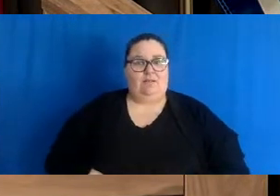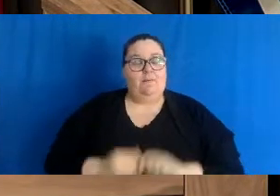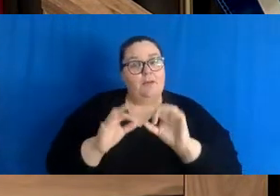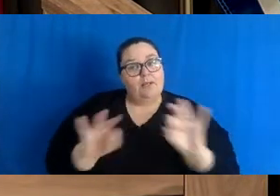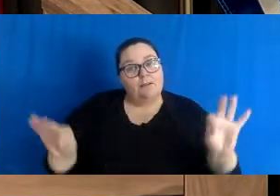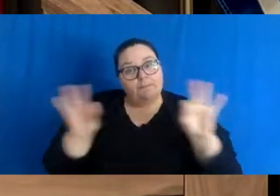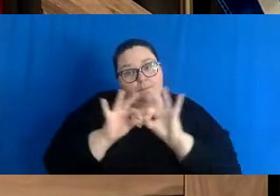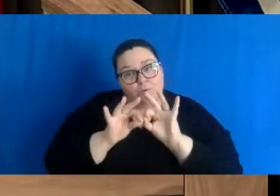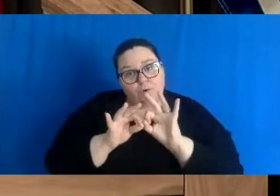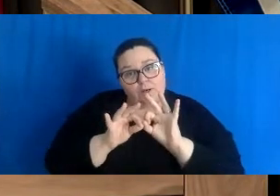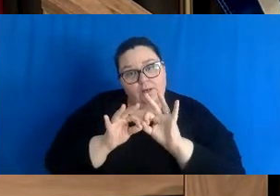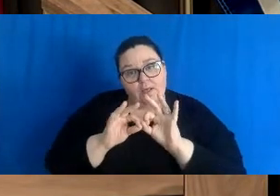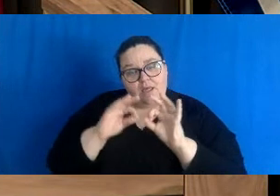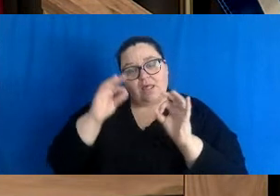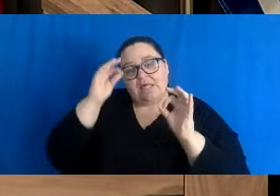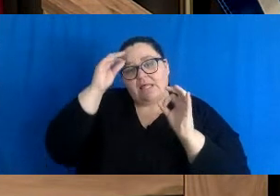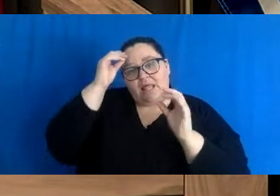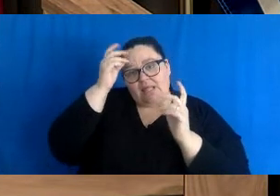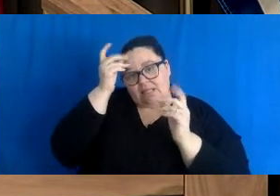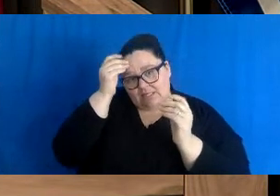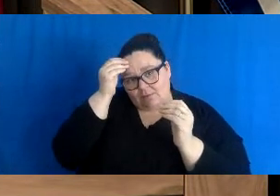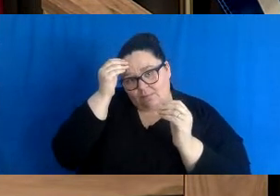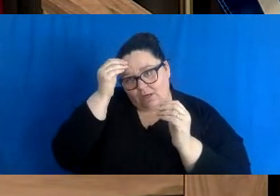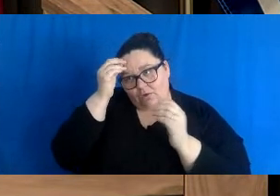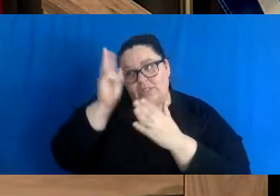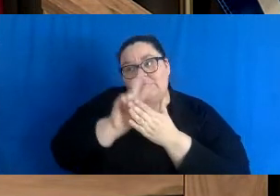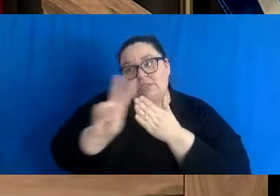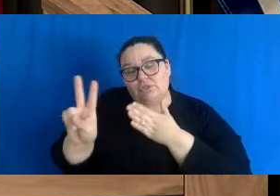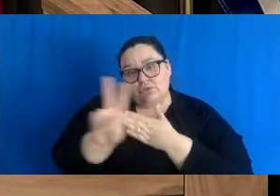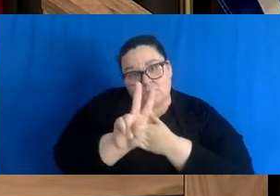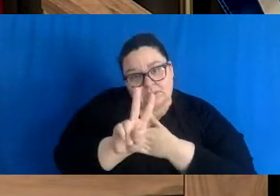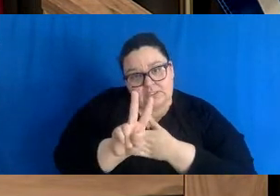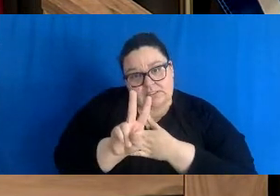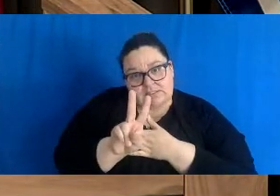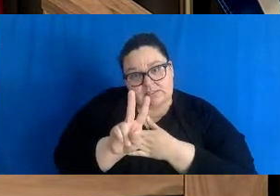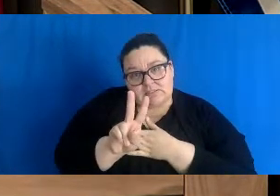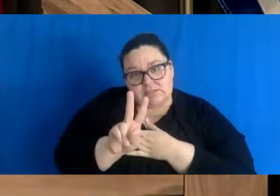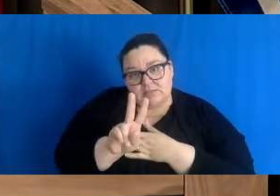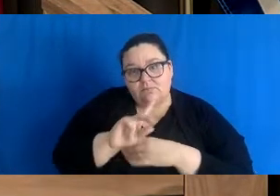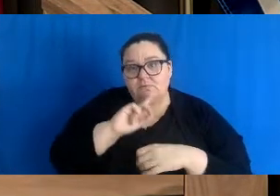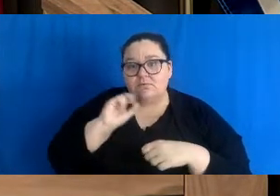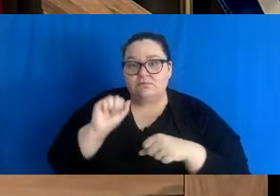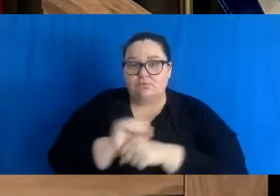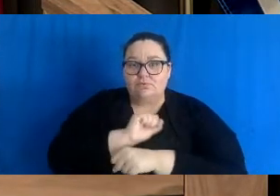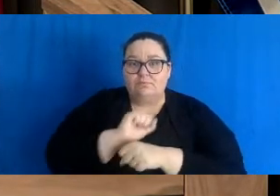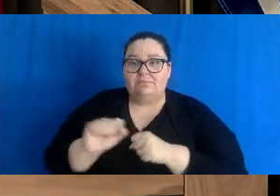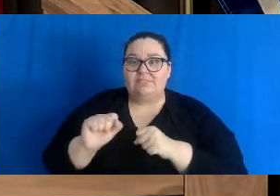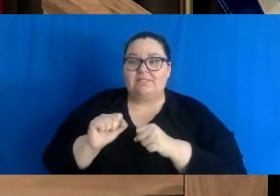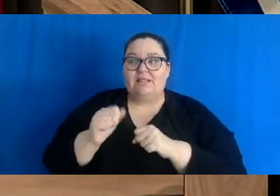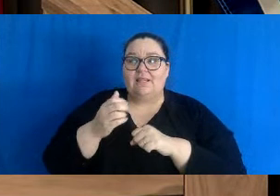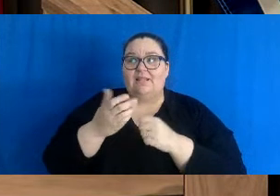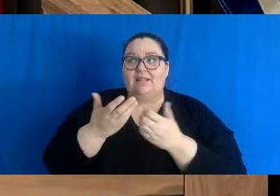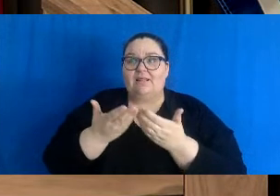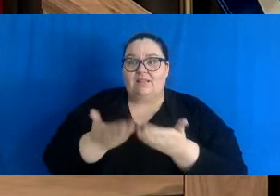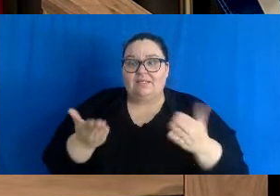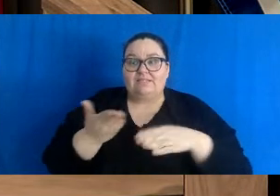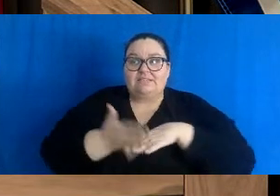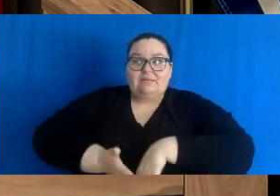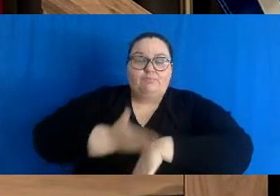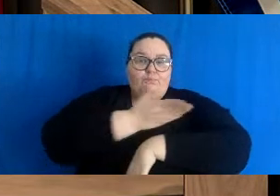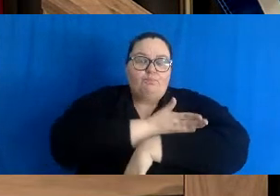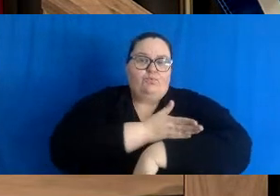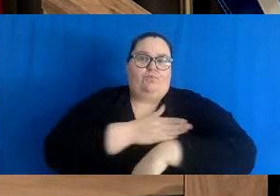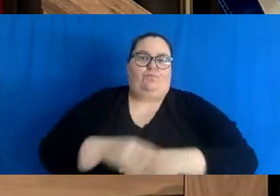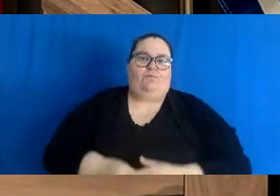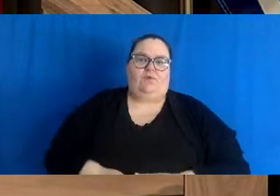think about two weeks from now, when we actually turn the corner, that we actually start to move